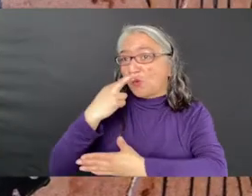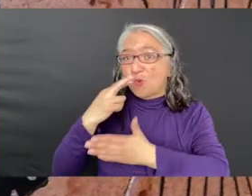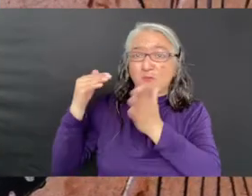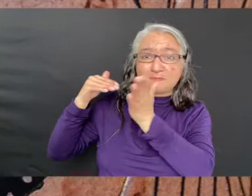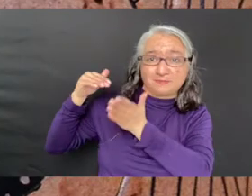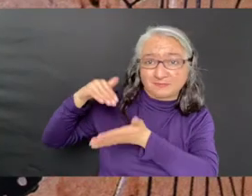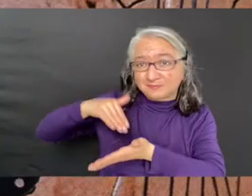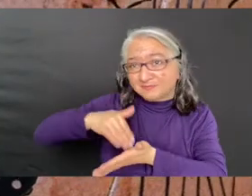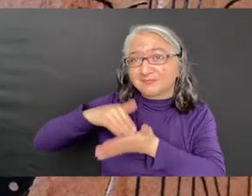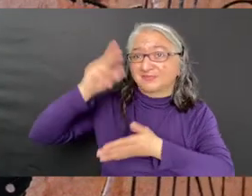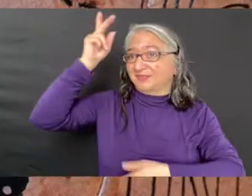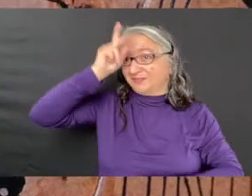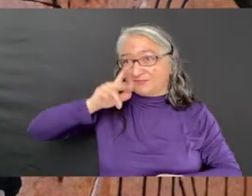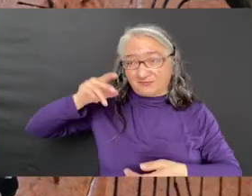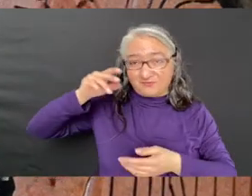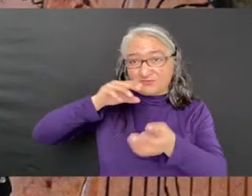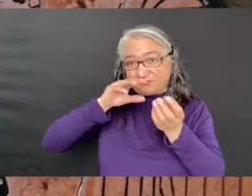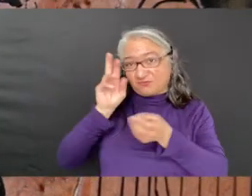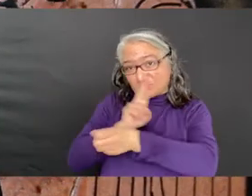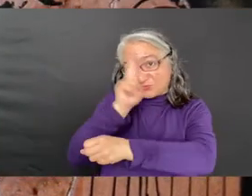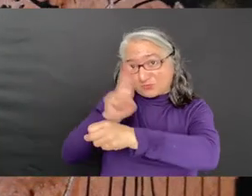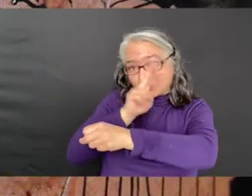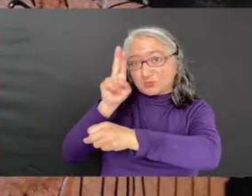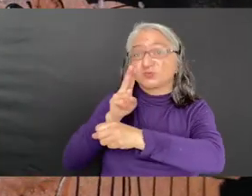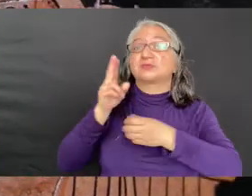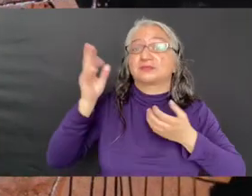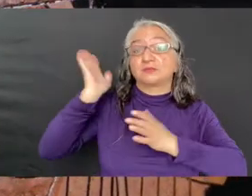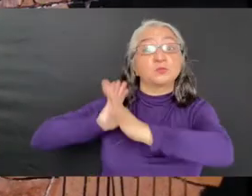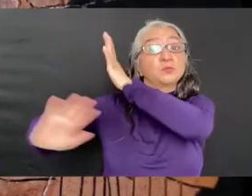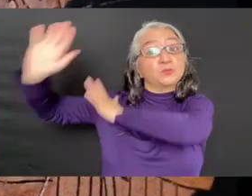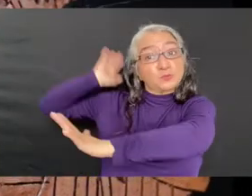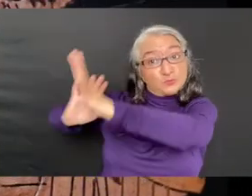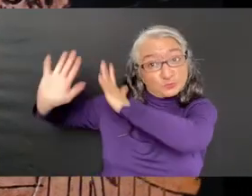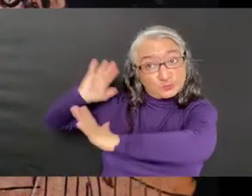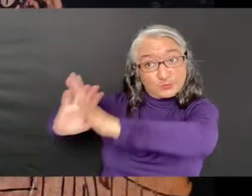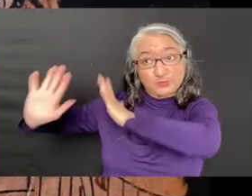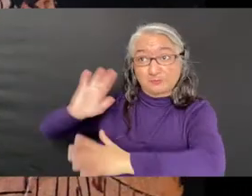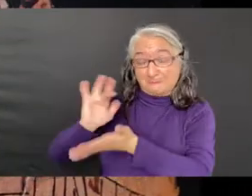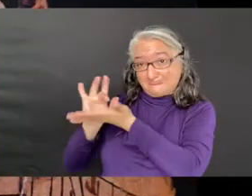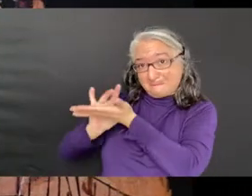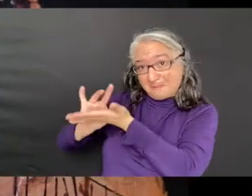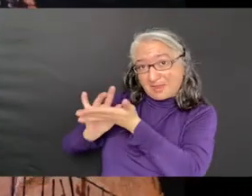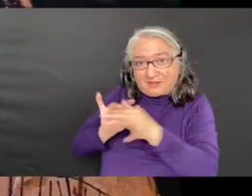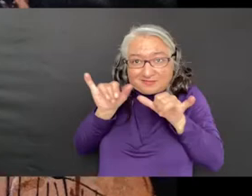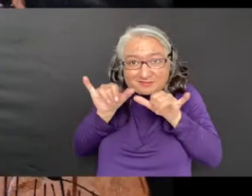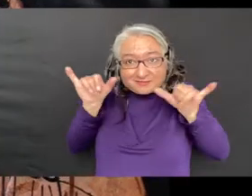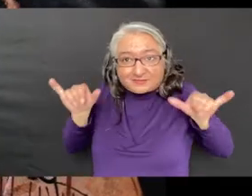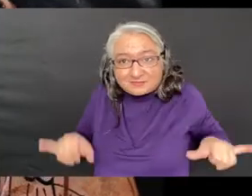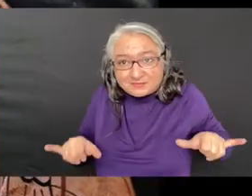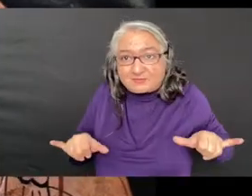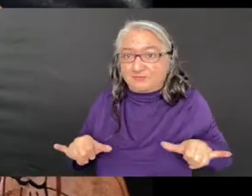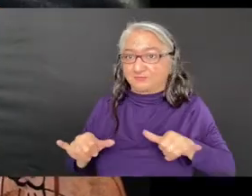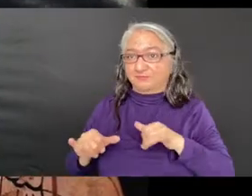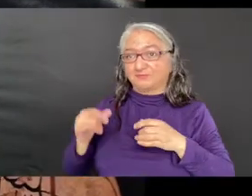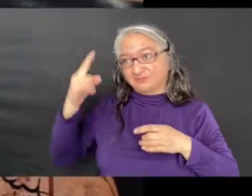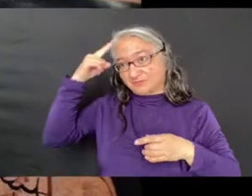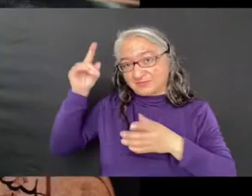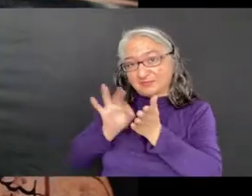Ancient Greek medicine was a compilation of theories and practices that intertwined the spiritual with the physical.